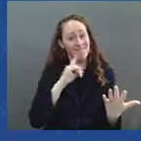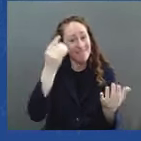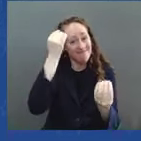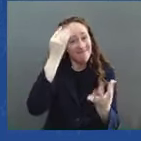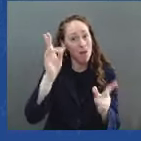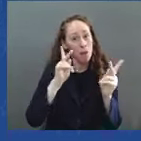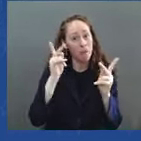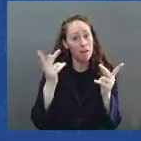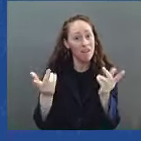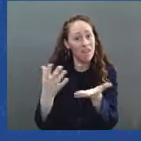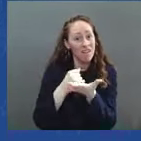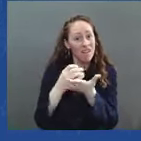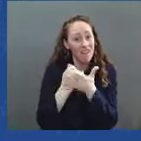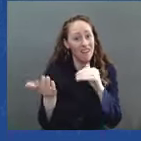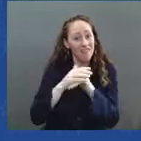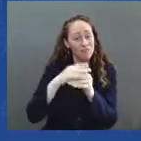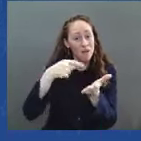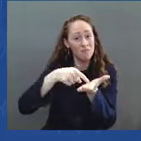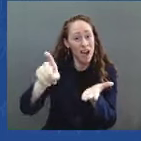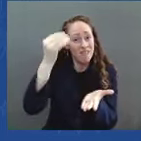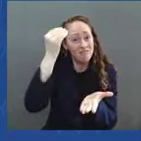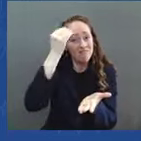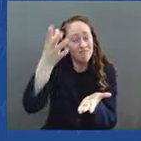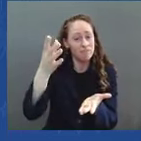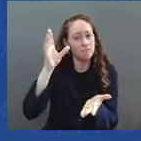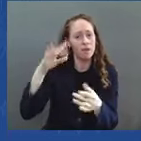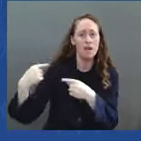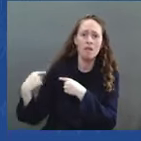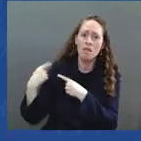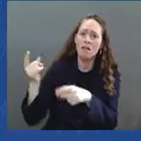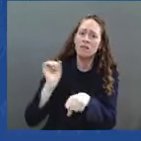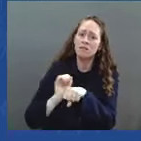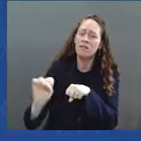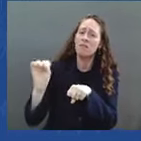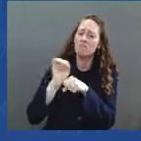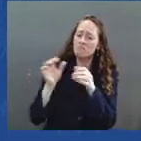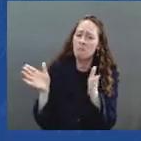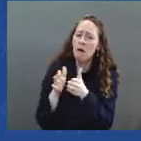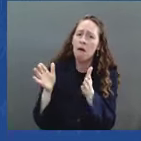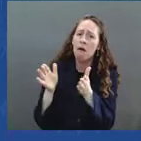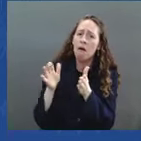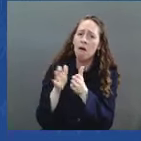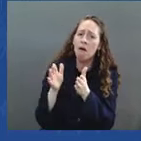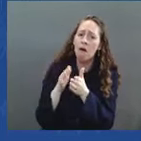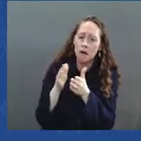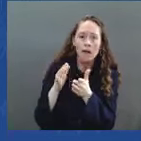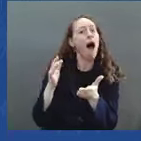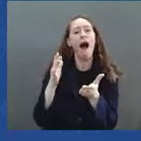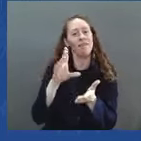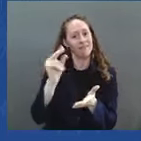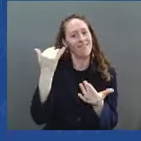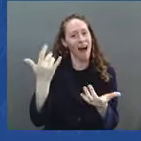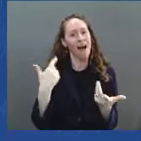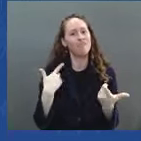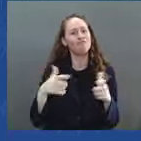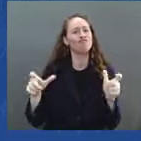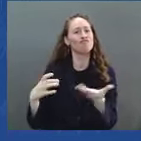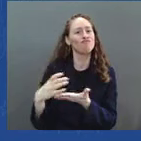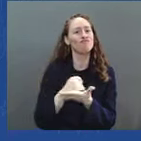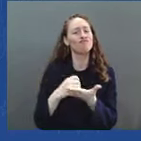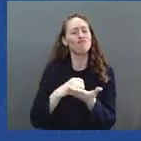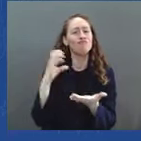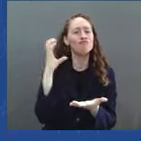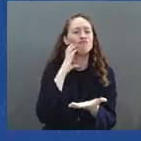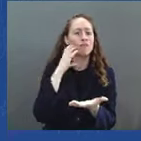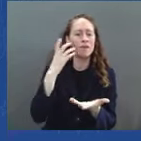have real power now to get better wages and to do what's best for themselves and their families. Some people see that as a problem.